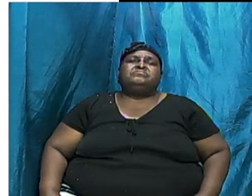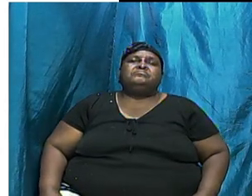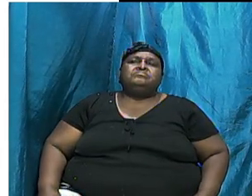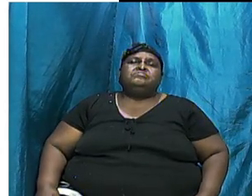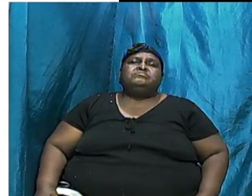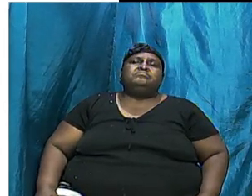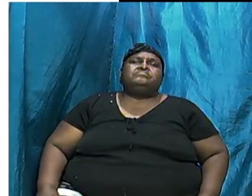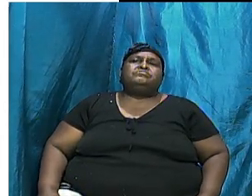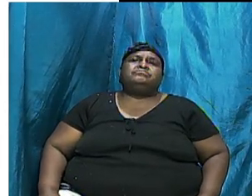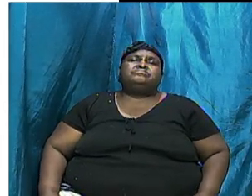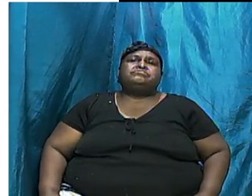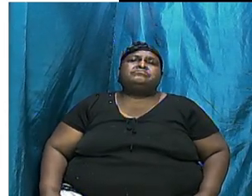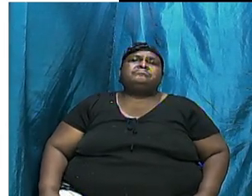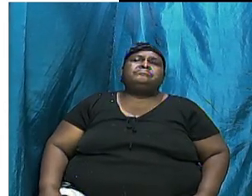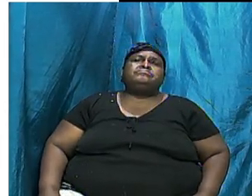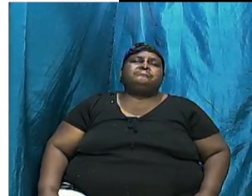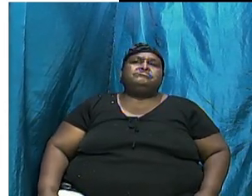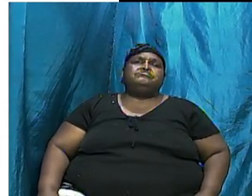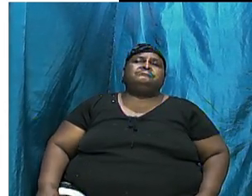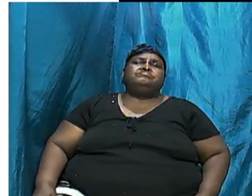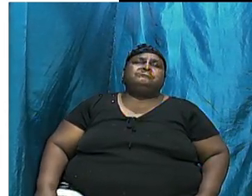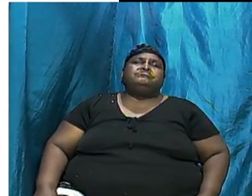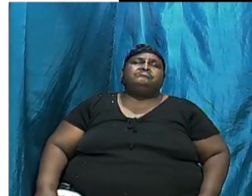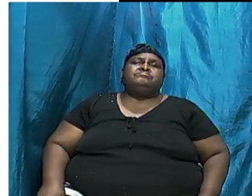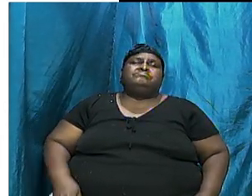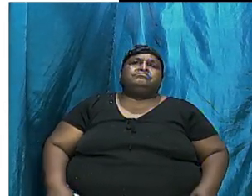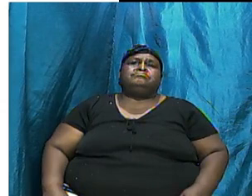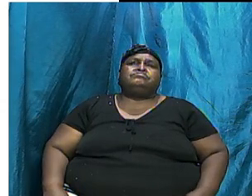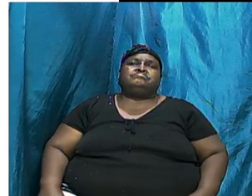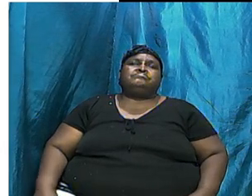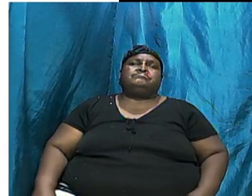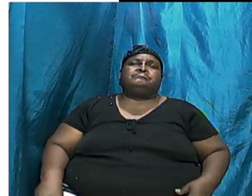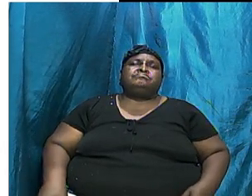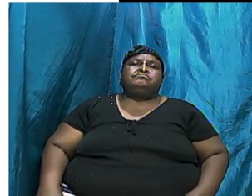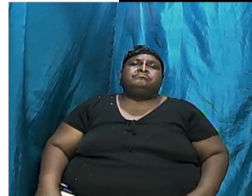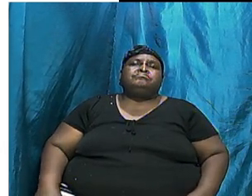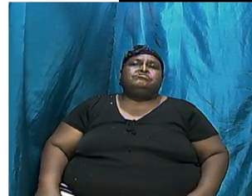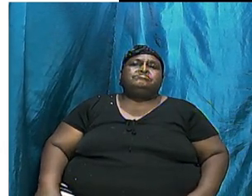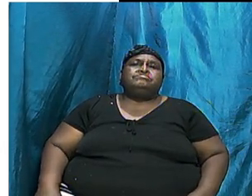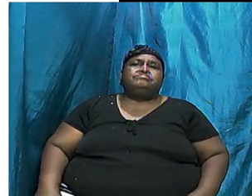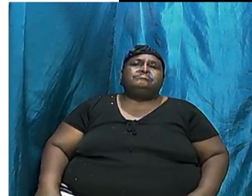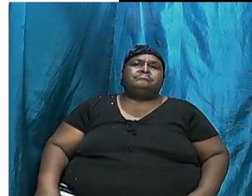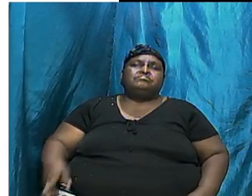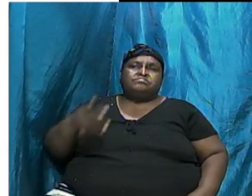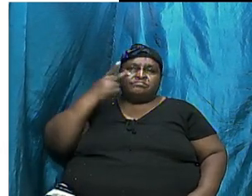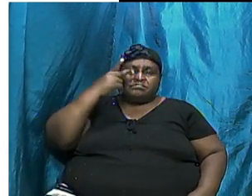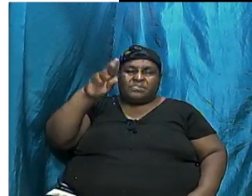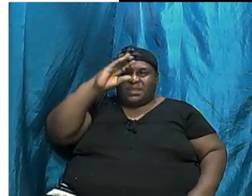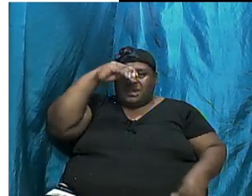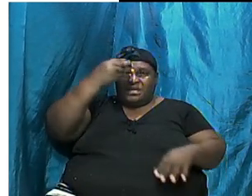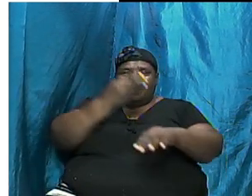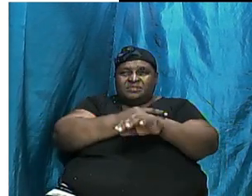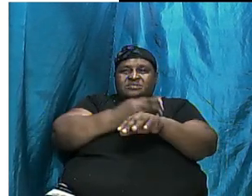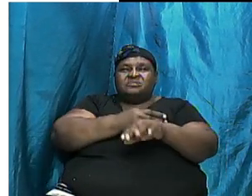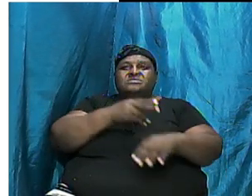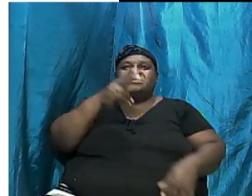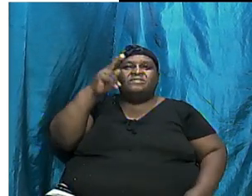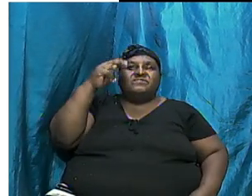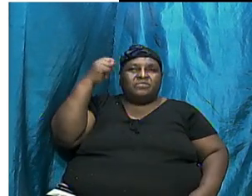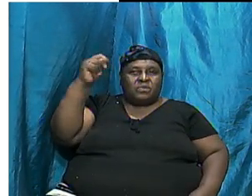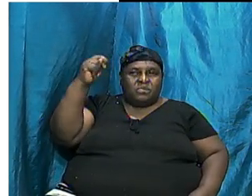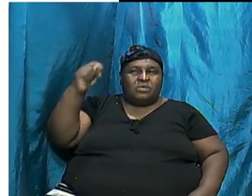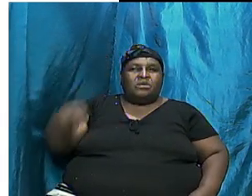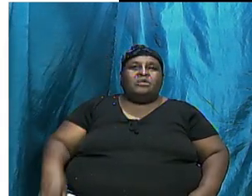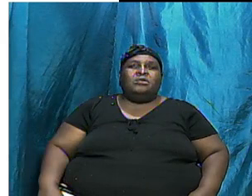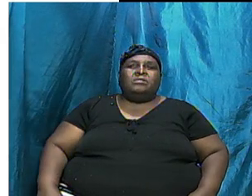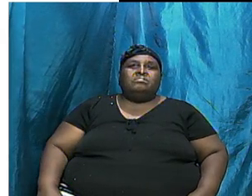division number 5 And see the sons of Noah So we say that